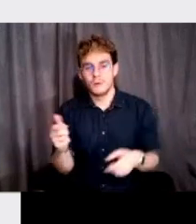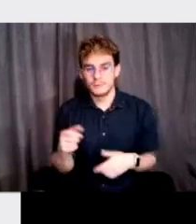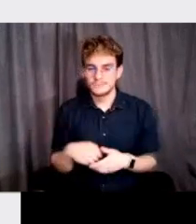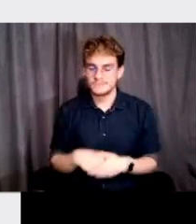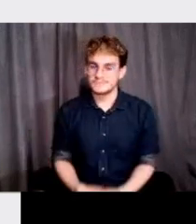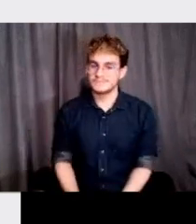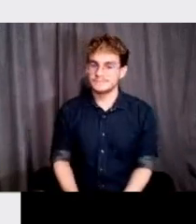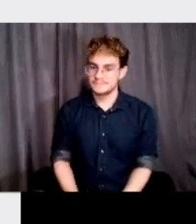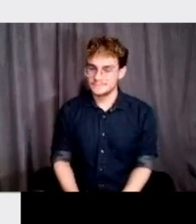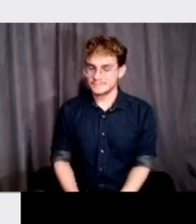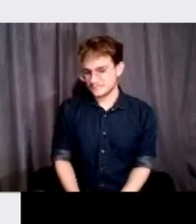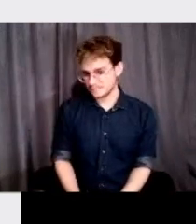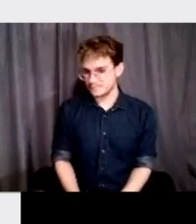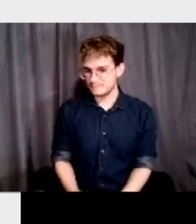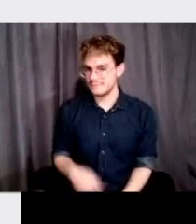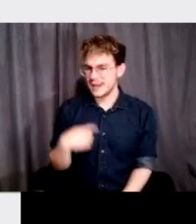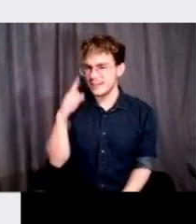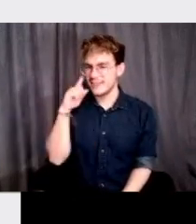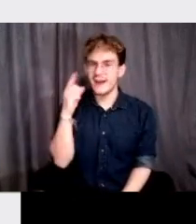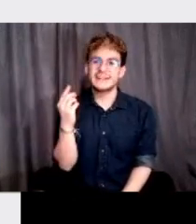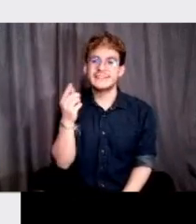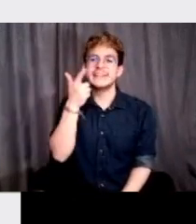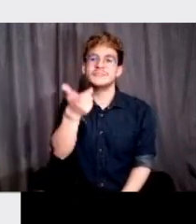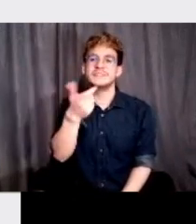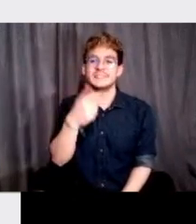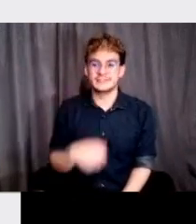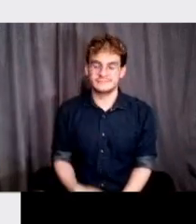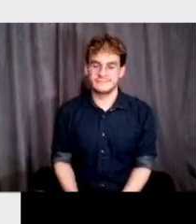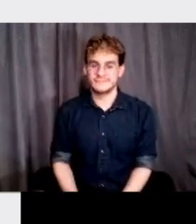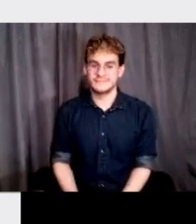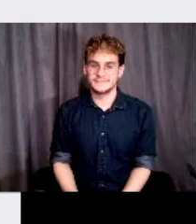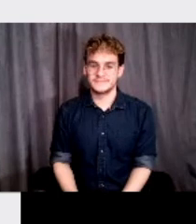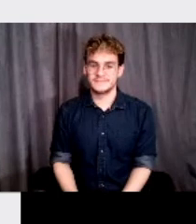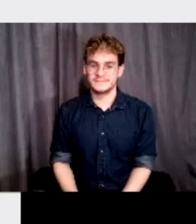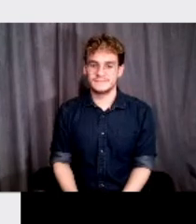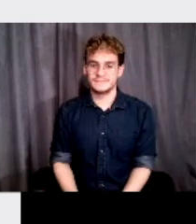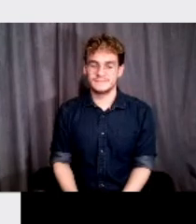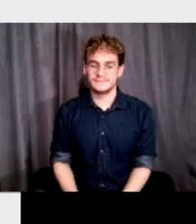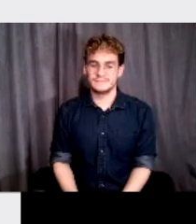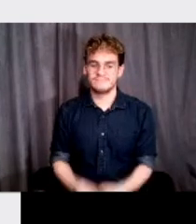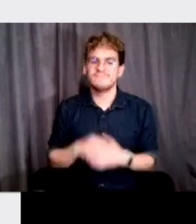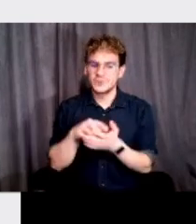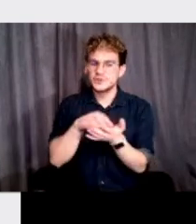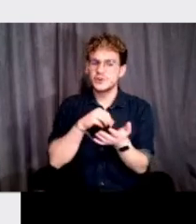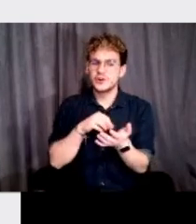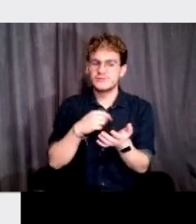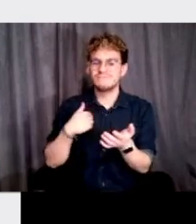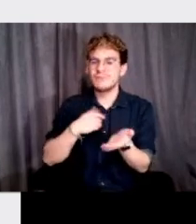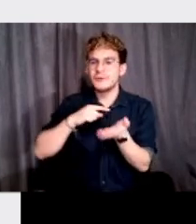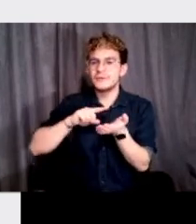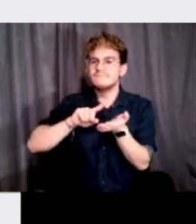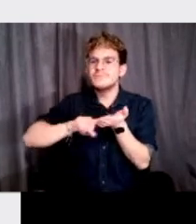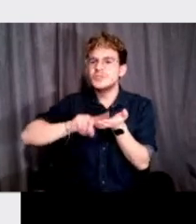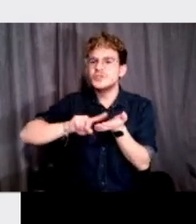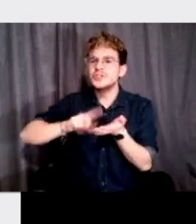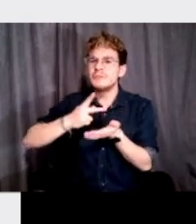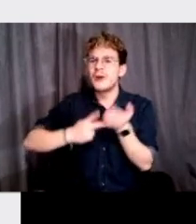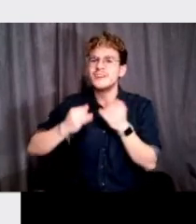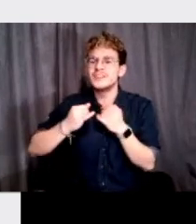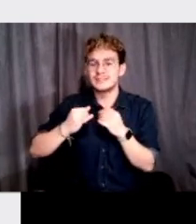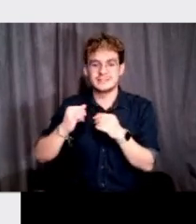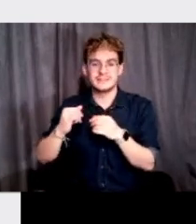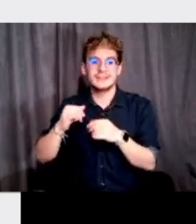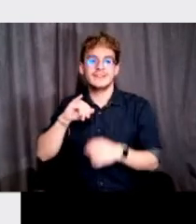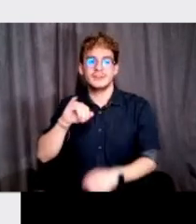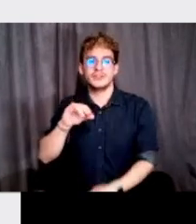one of the things that, that I thought it was interesting to, to kind of, uh, you know, learn when they were researching a lot about the project was the participation of